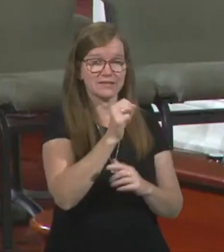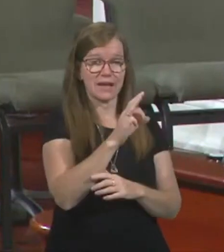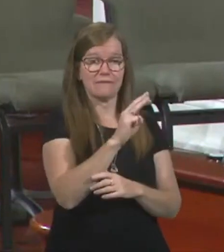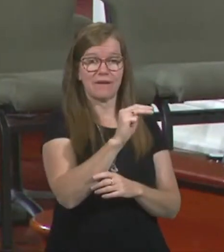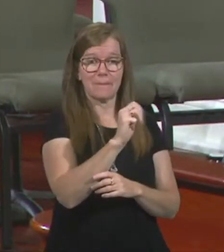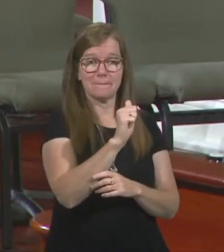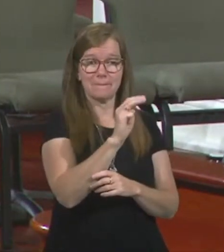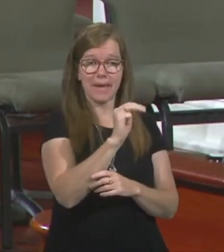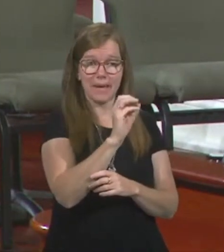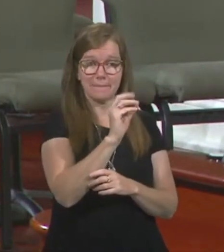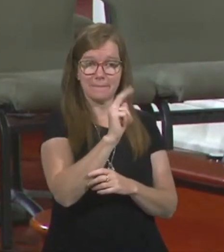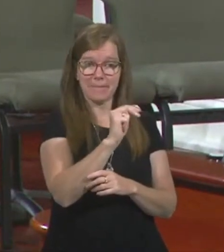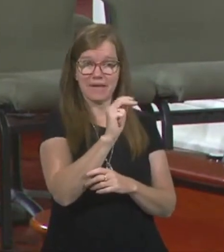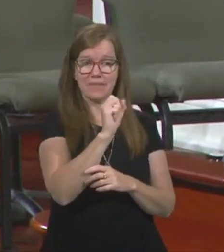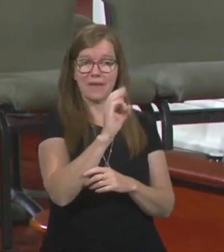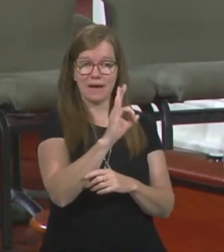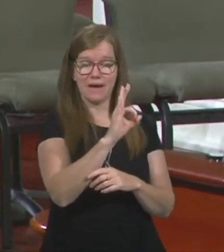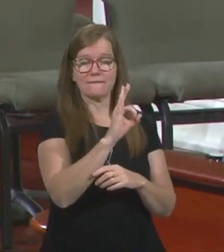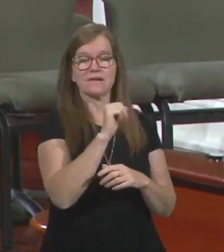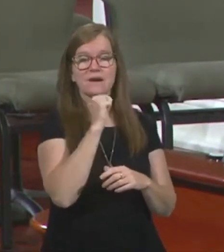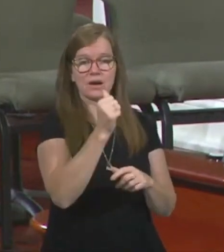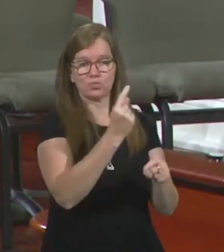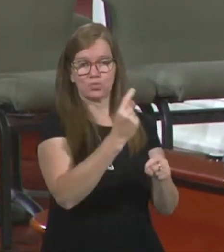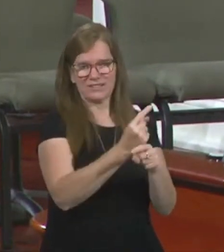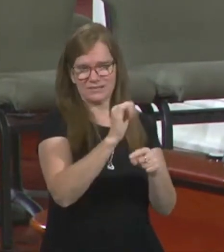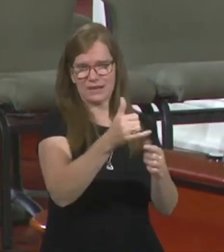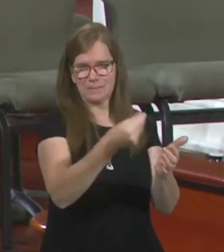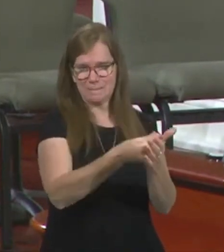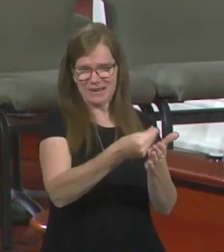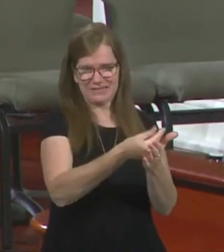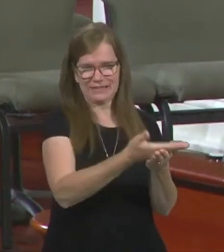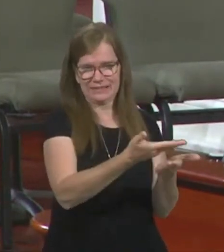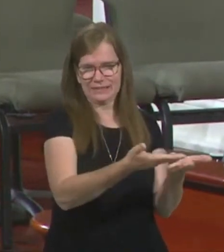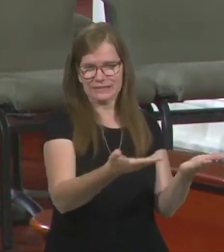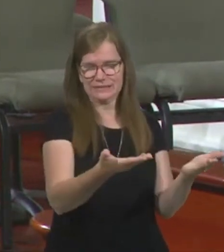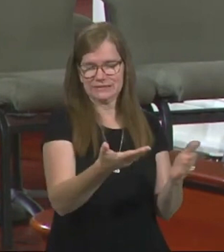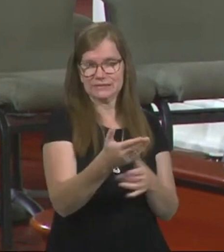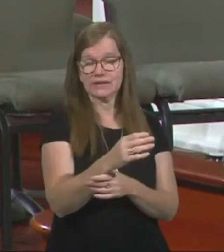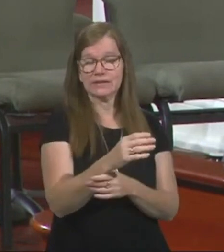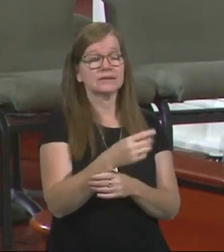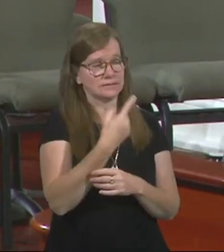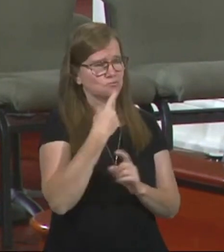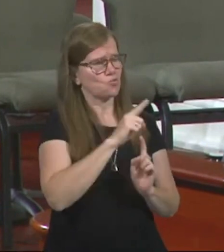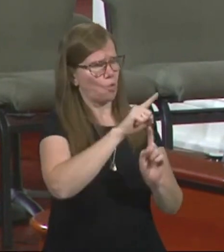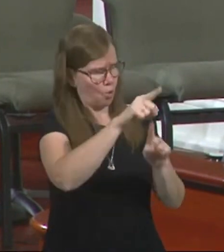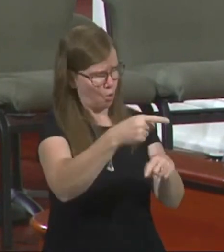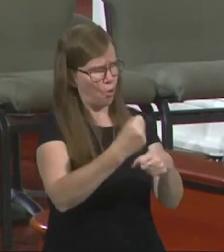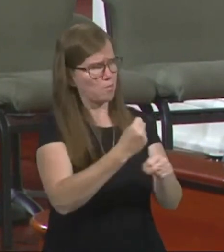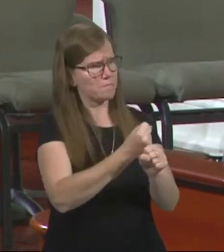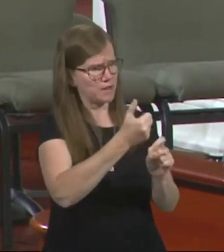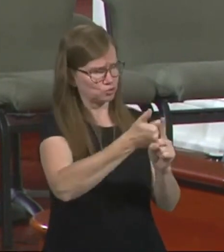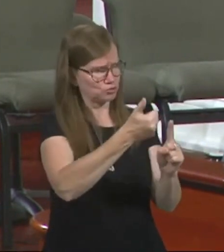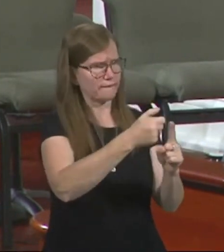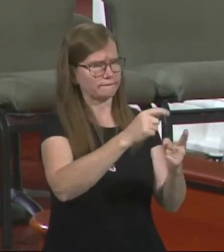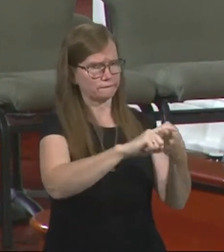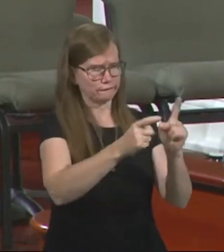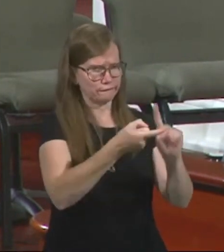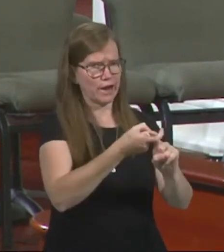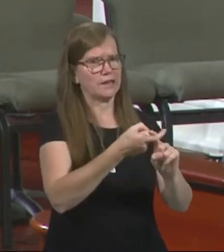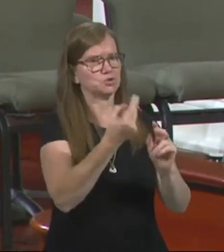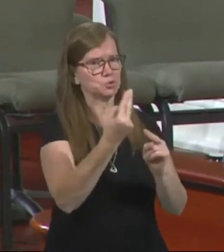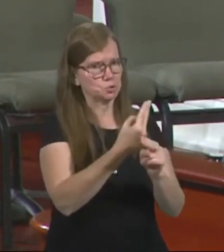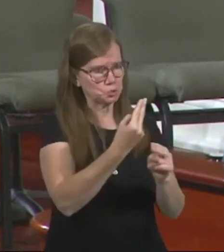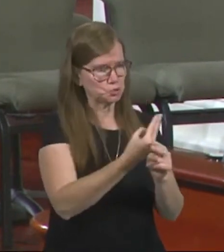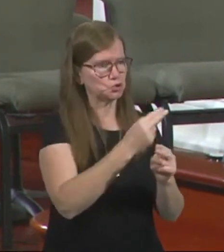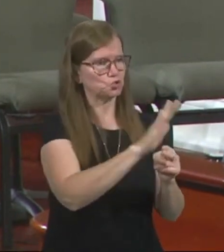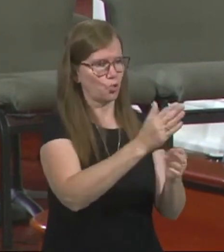unrighteousness. Mammon is the word for money, possessions. He said, go out there and make to yourself friends using